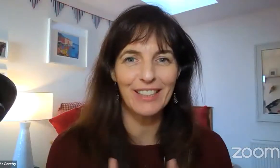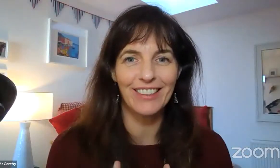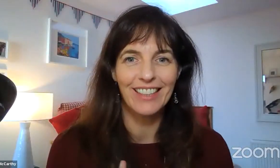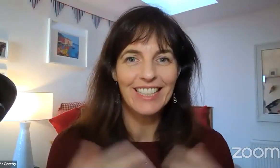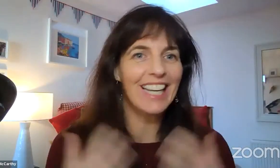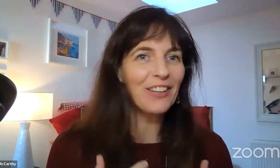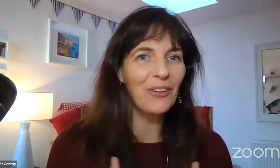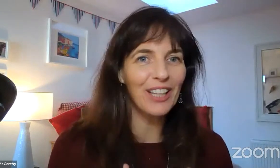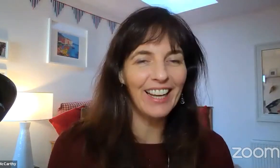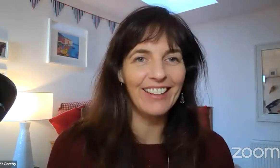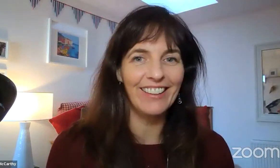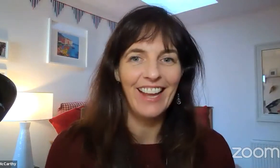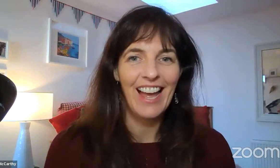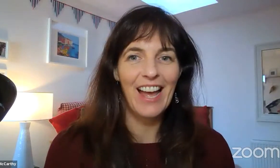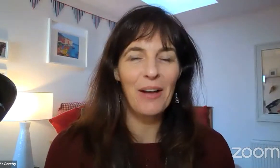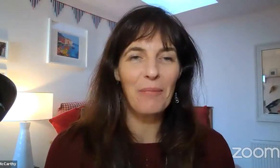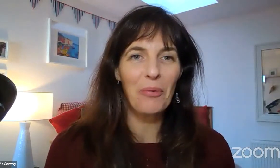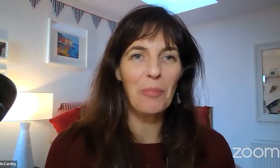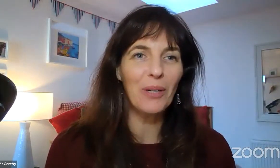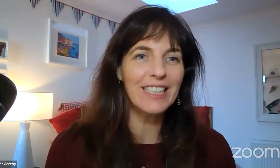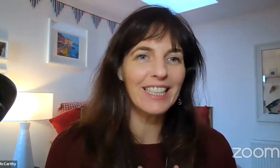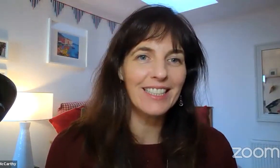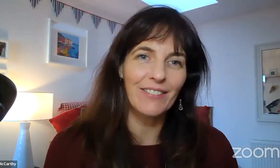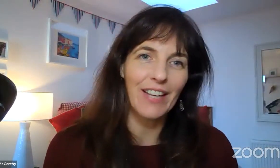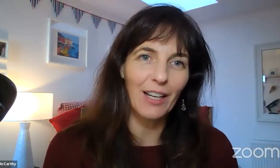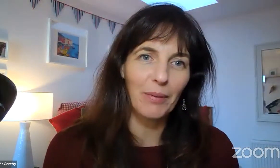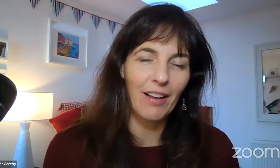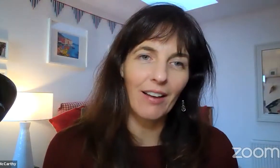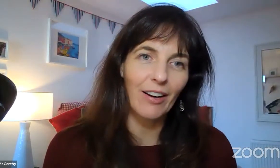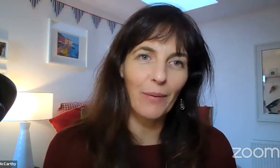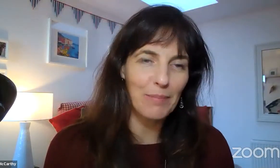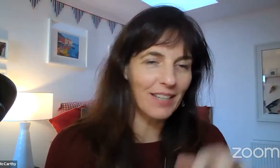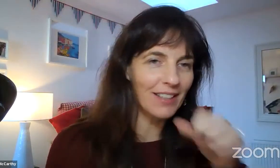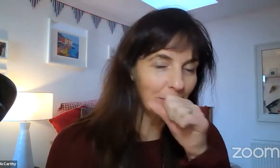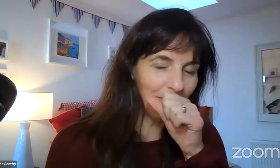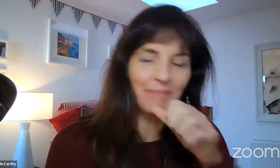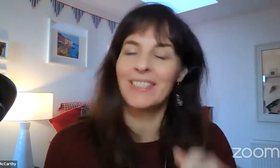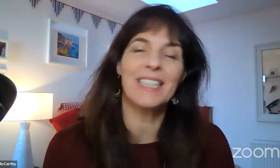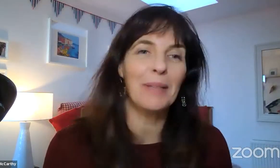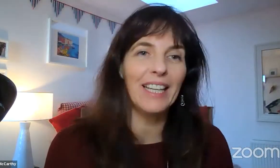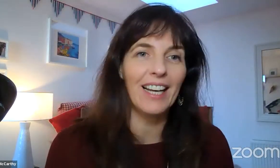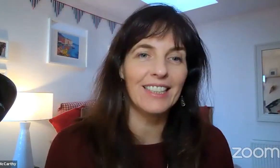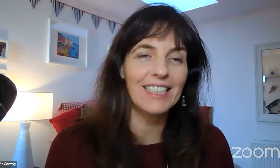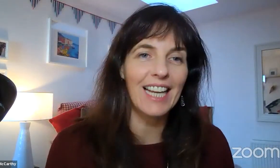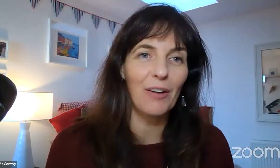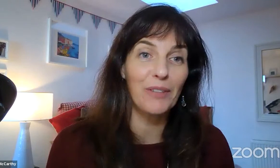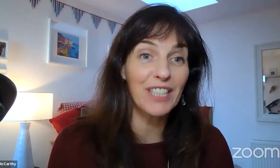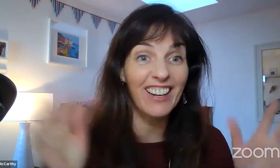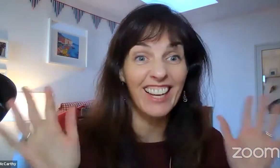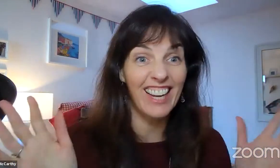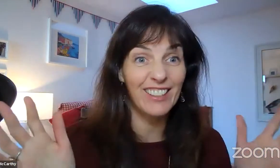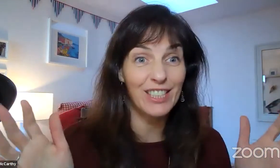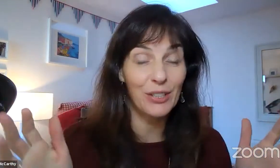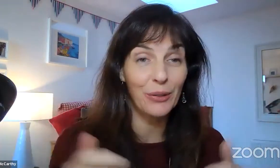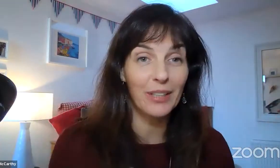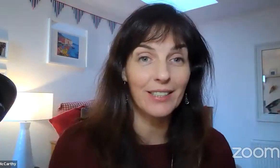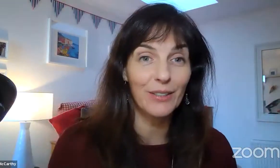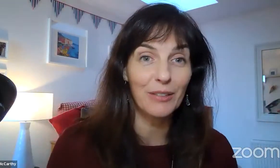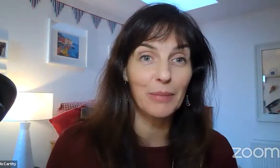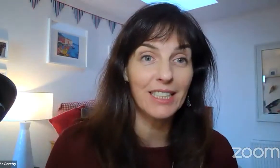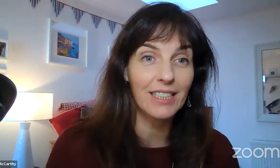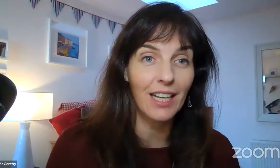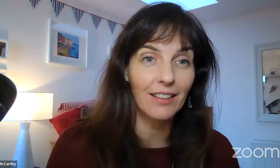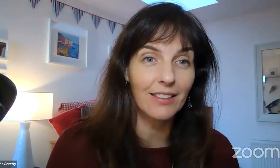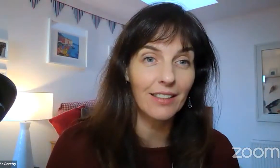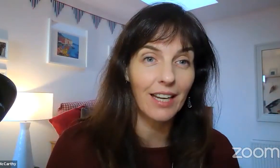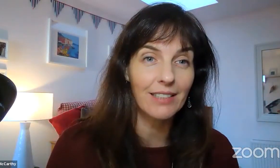time to take it all in. The report is available on our website. Excuse me. And we've shared that out through our